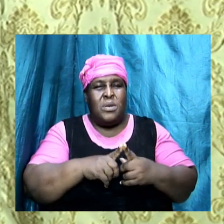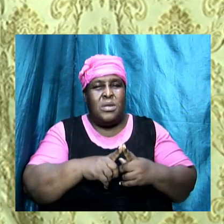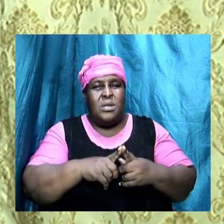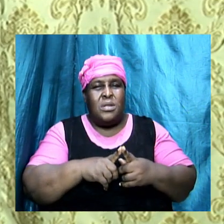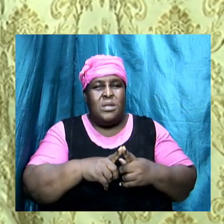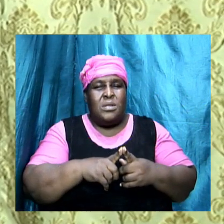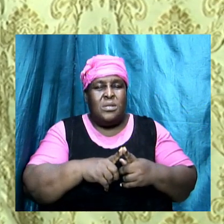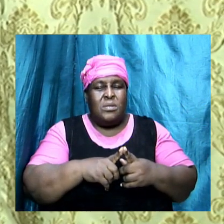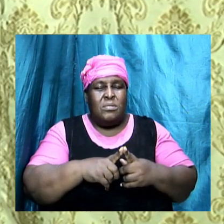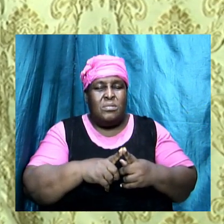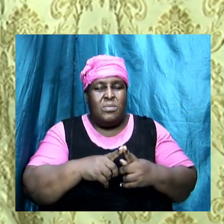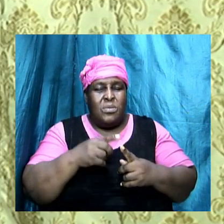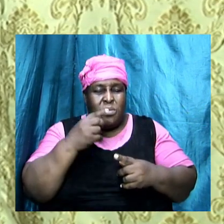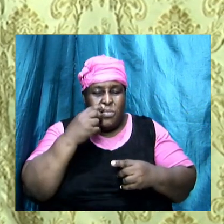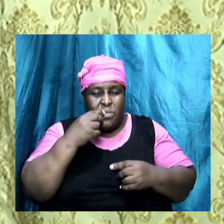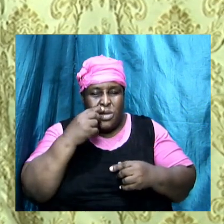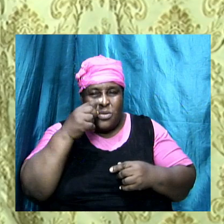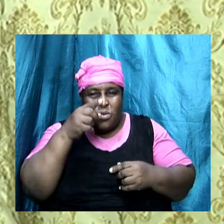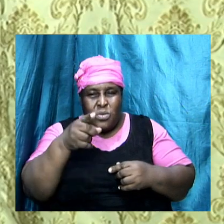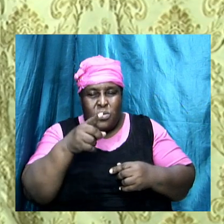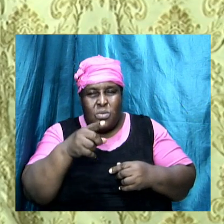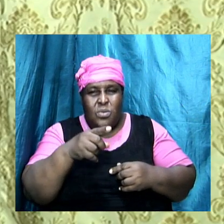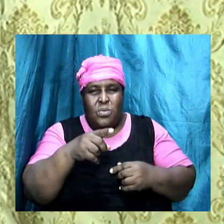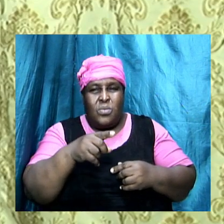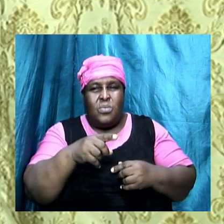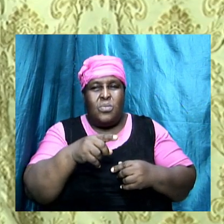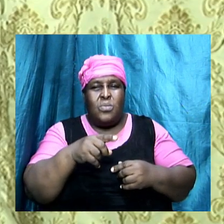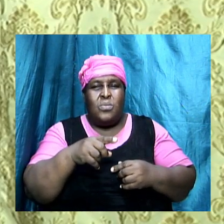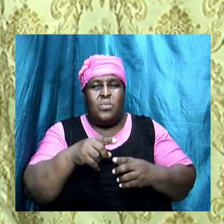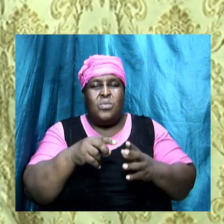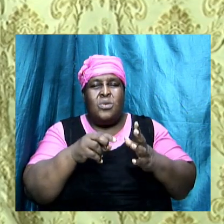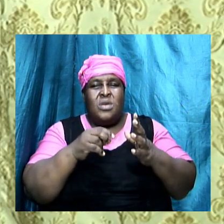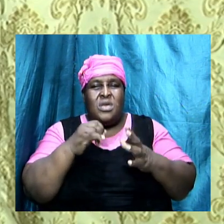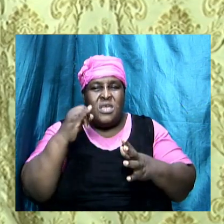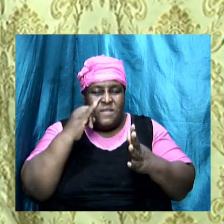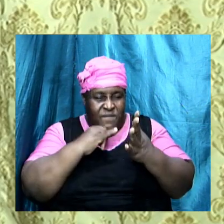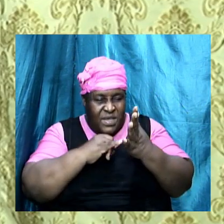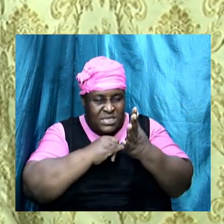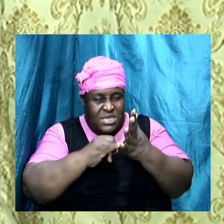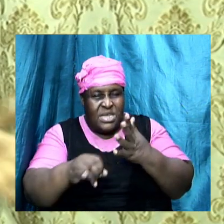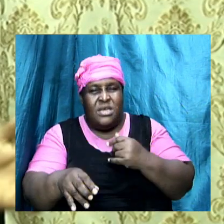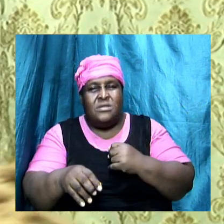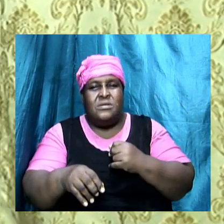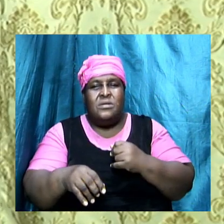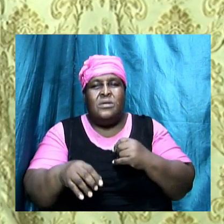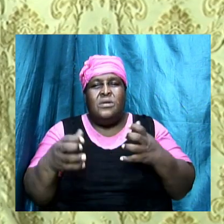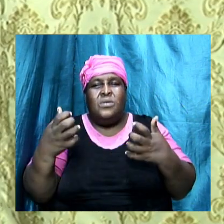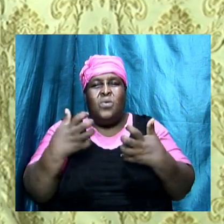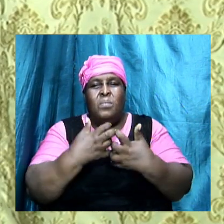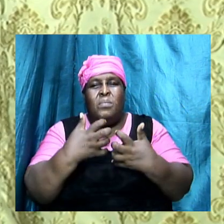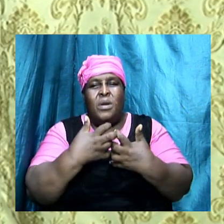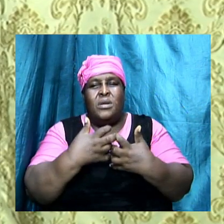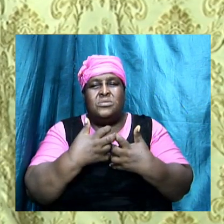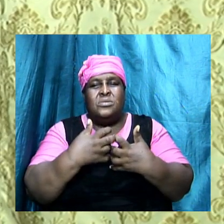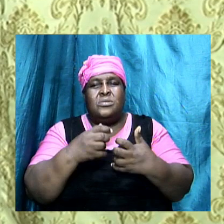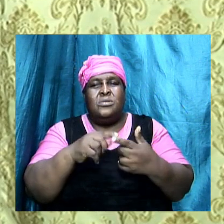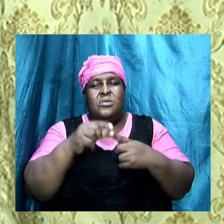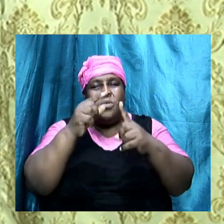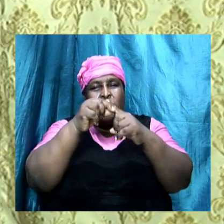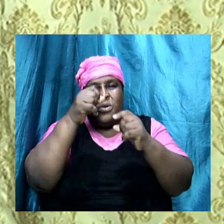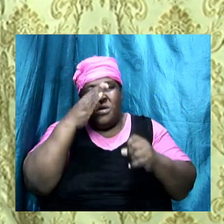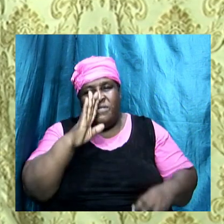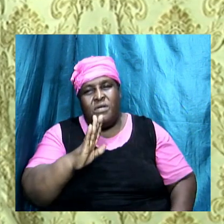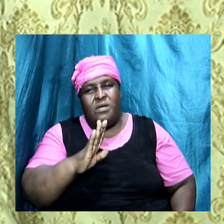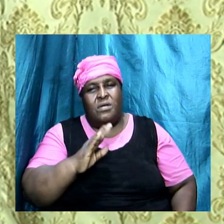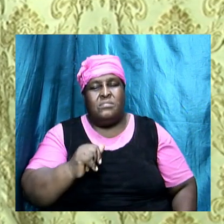investigate what they said to you it don't match up with the word of God you think God will send a prophet come to you and tell you don't match up with the word